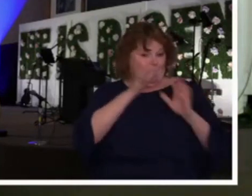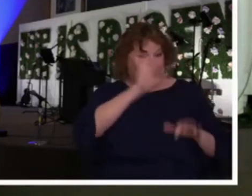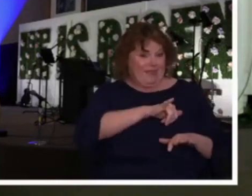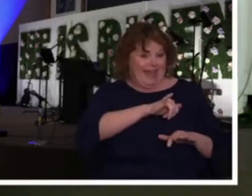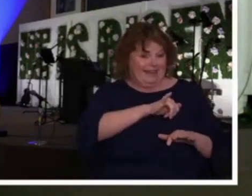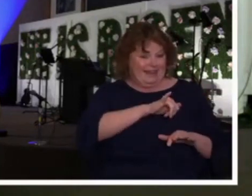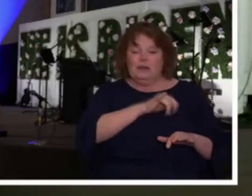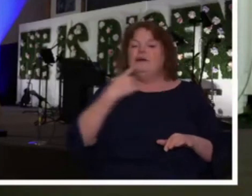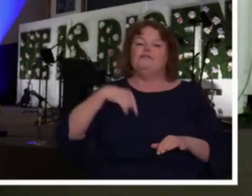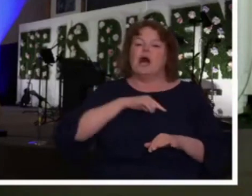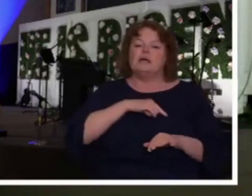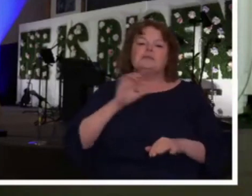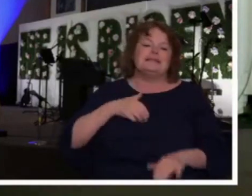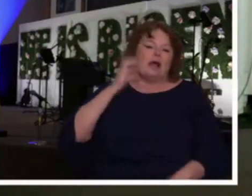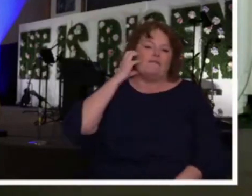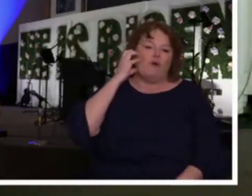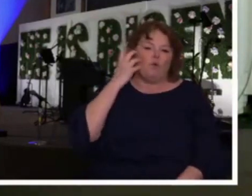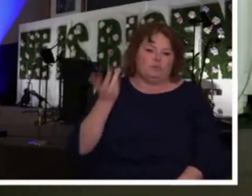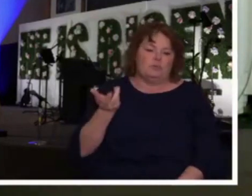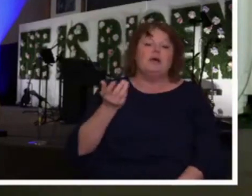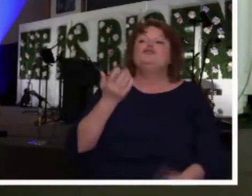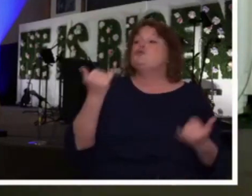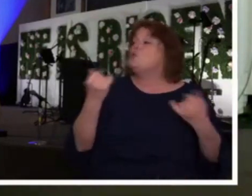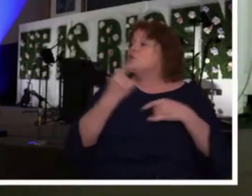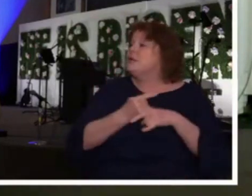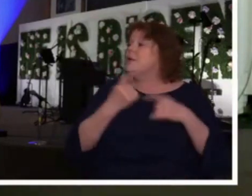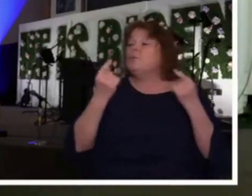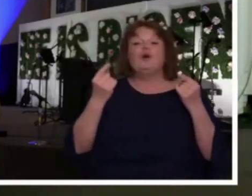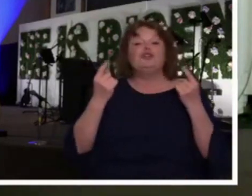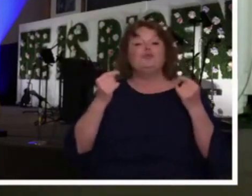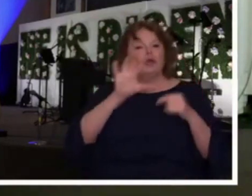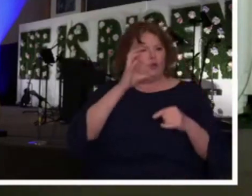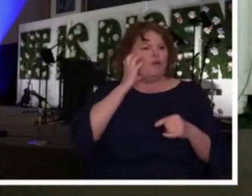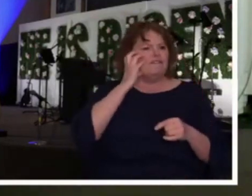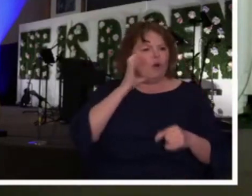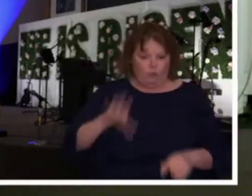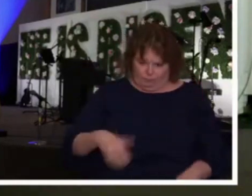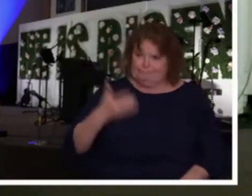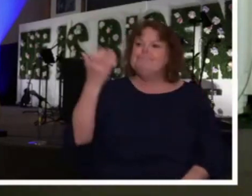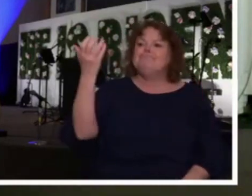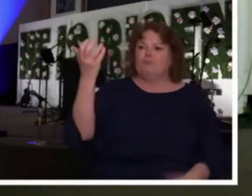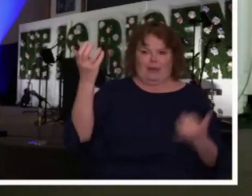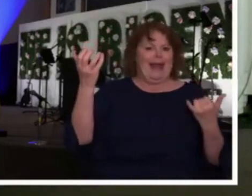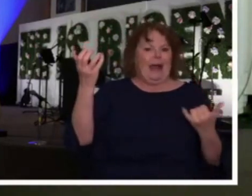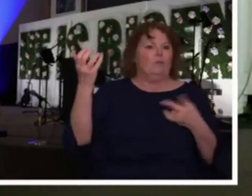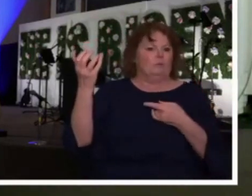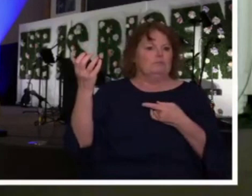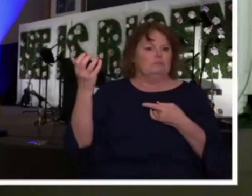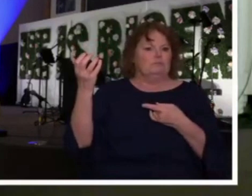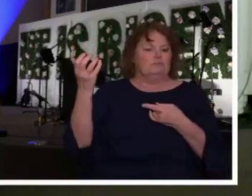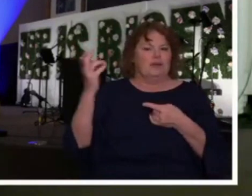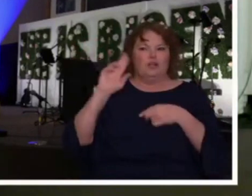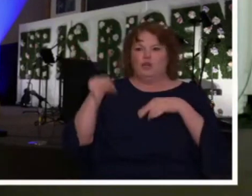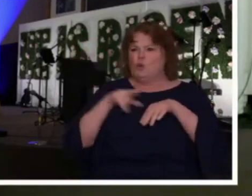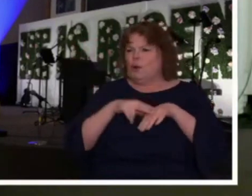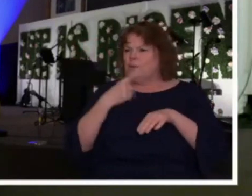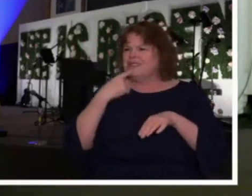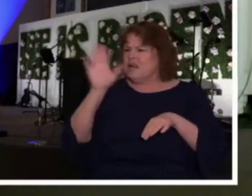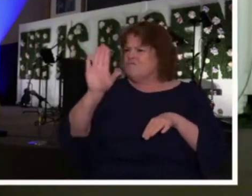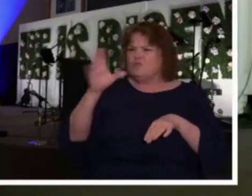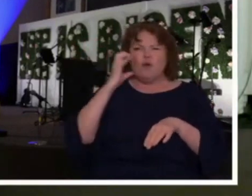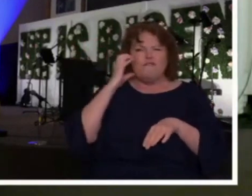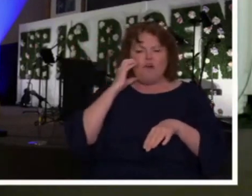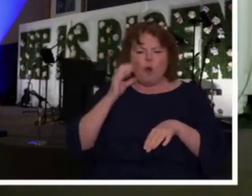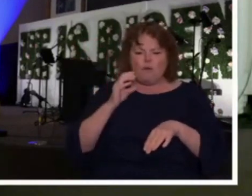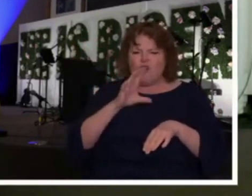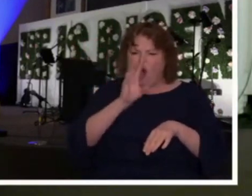be our cell phones. So here's what I would like you to do. I would like every one of you to take your cell phone. I know that normally we're asking you to silence them